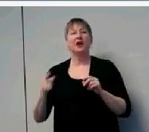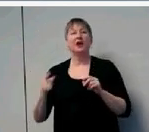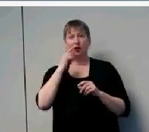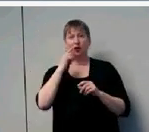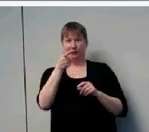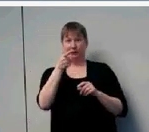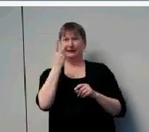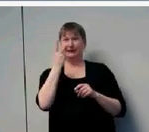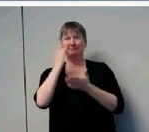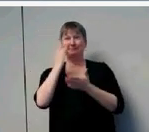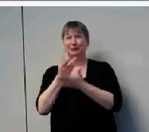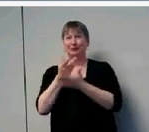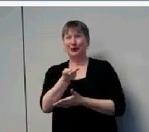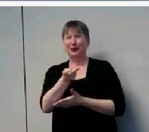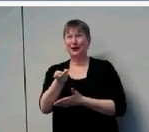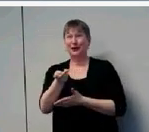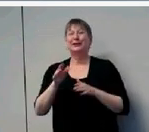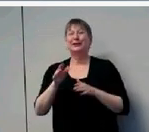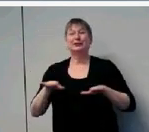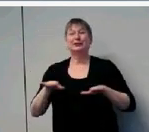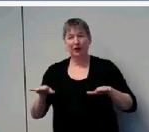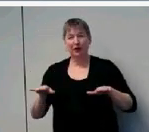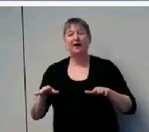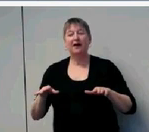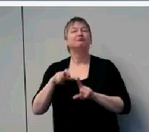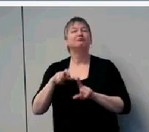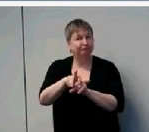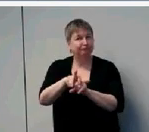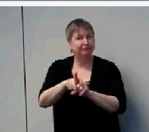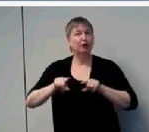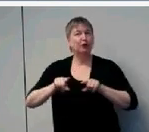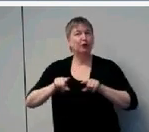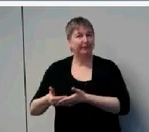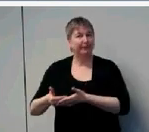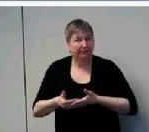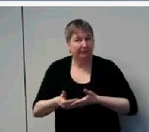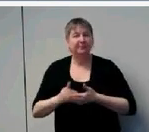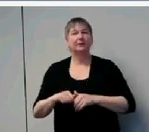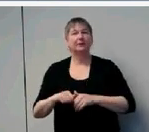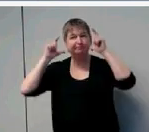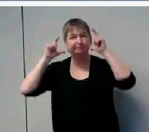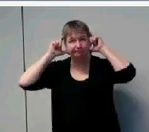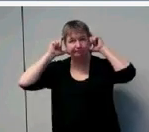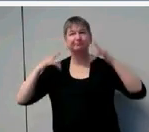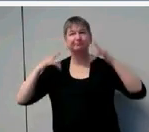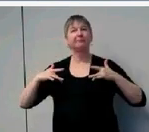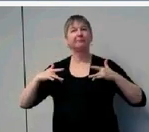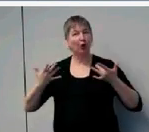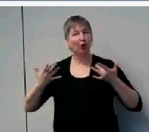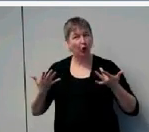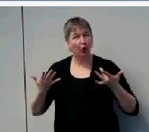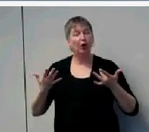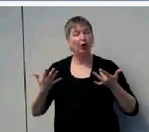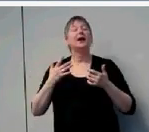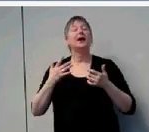screening, both amplified early, both with moderate hearing loss. Their outcomes are vastly different. Let's hear the